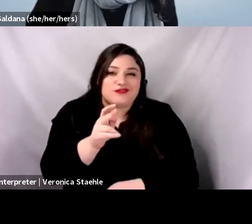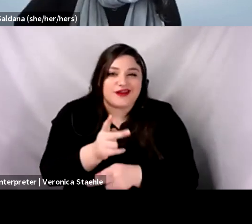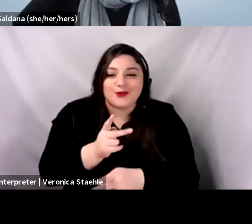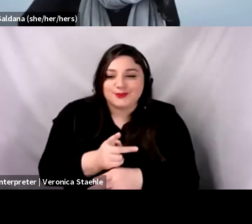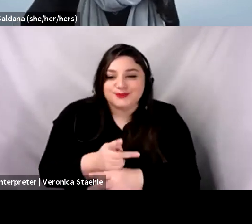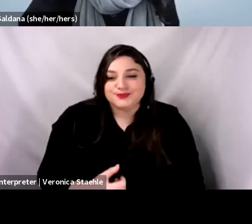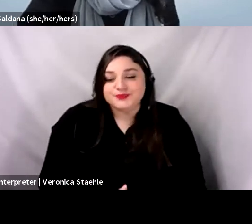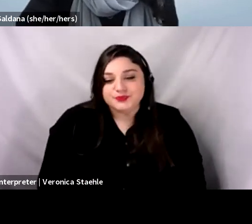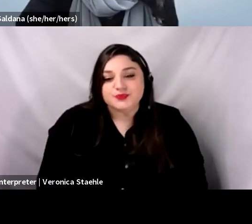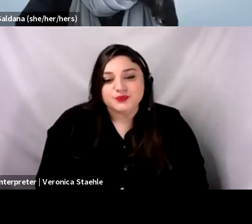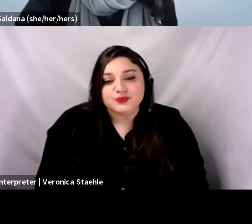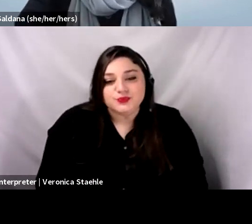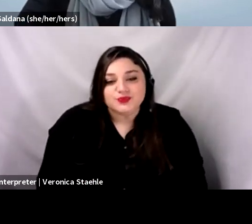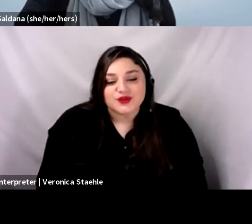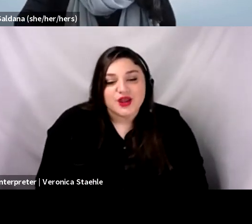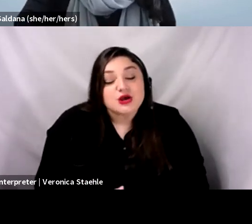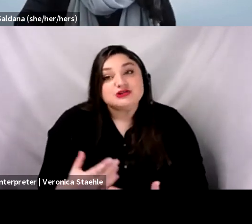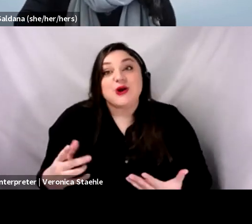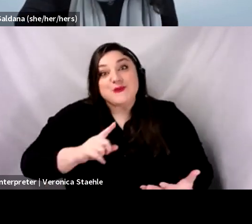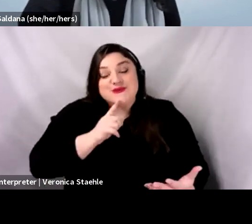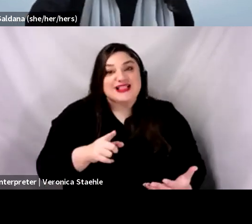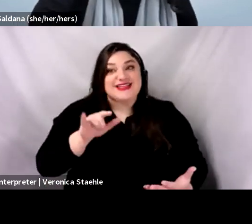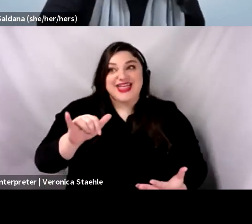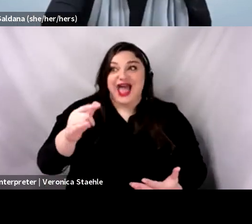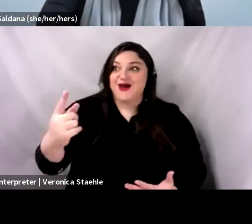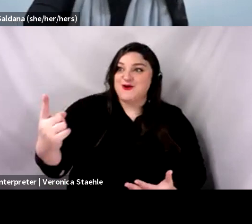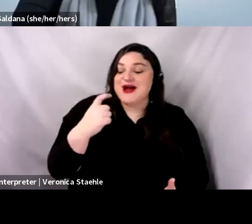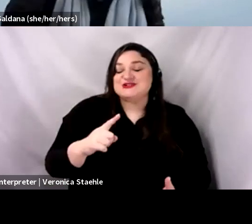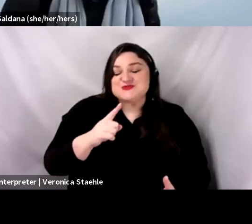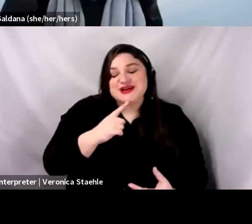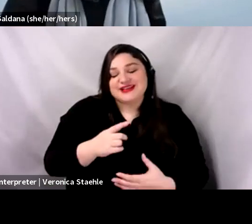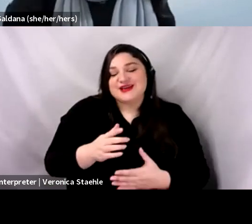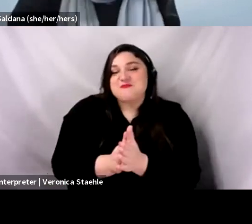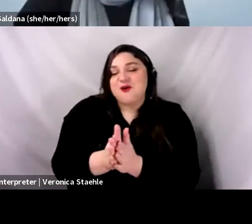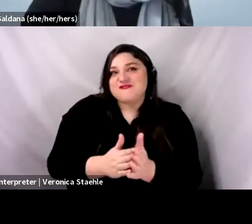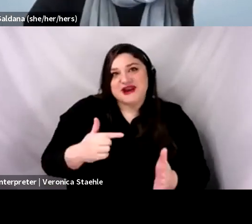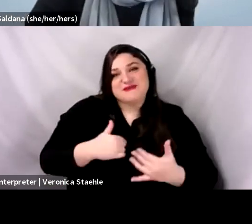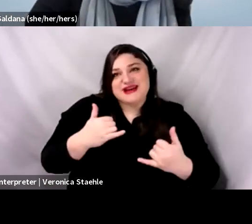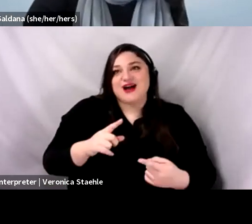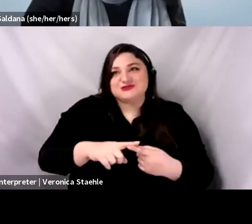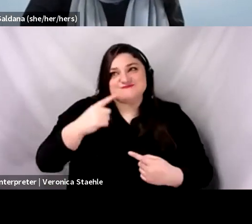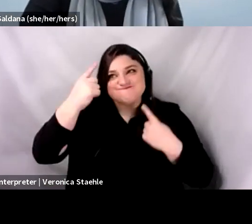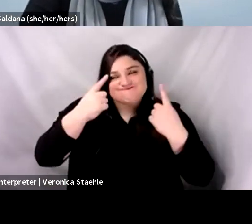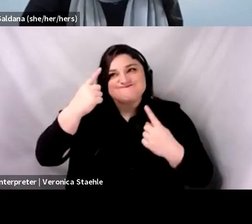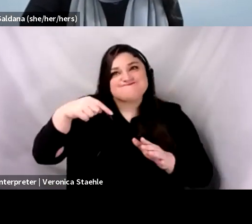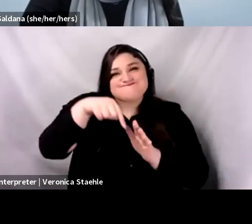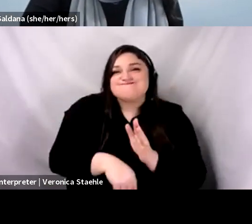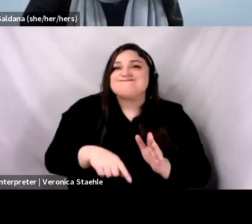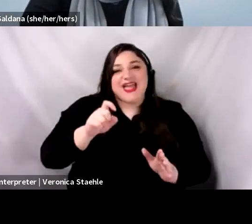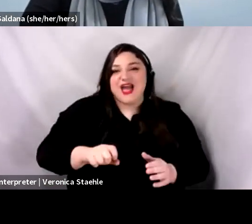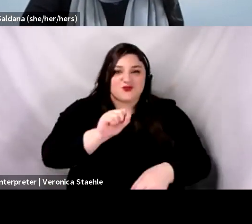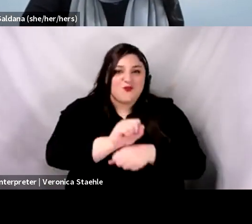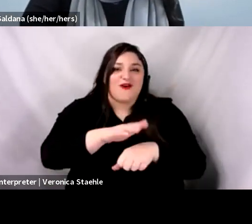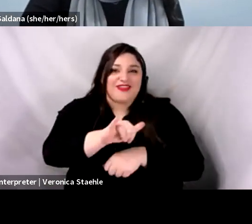So, you're, you're prompting me to really work on that paper and, and get it out of here, so, thanks. You can go back to the questions